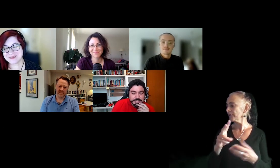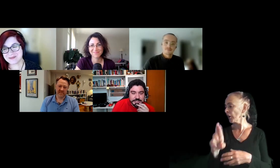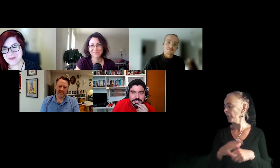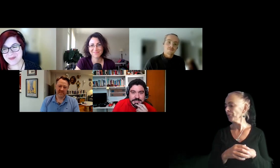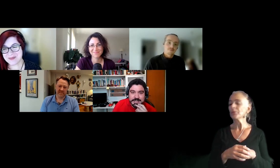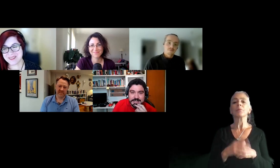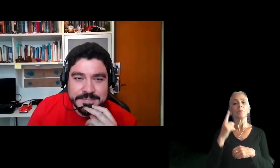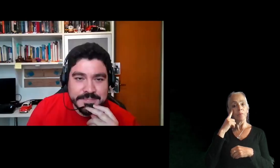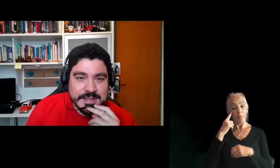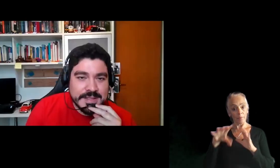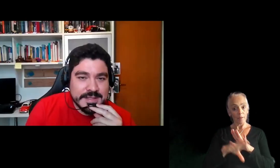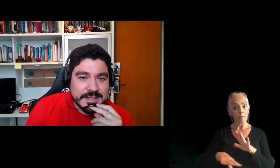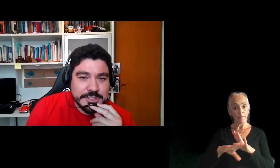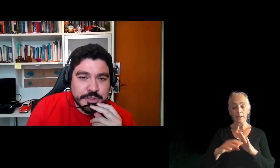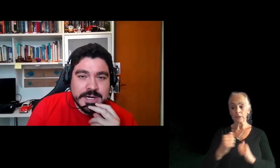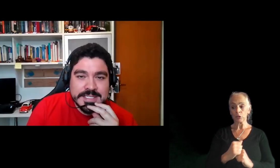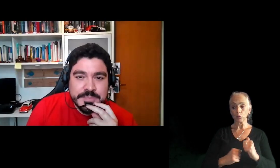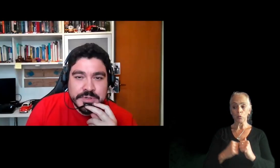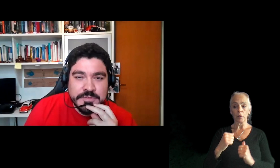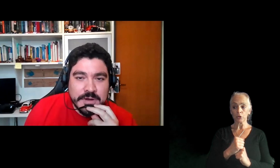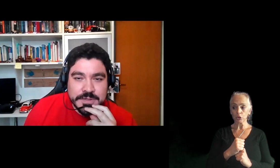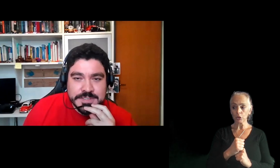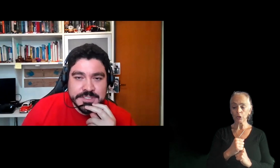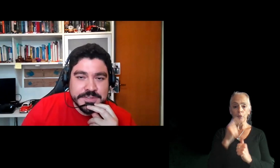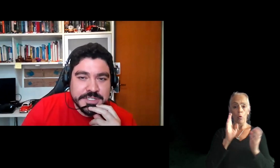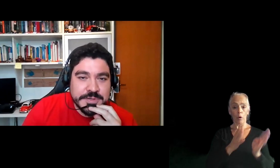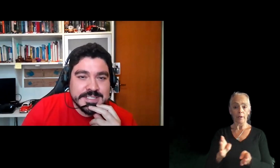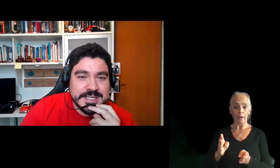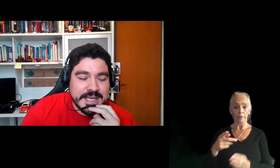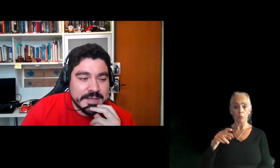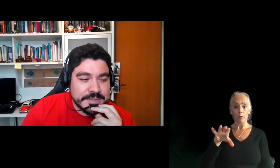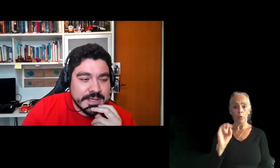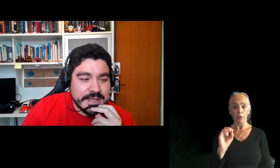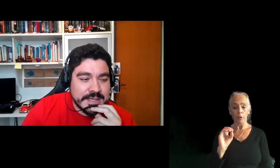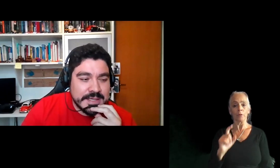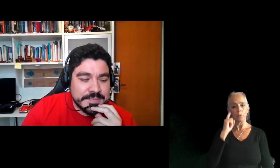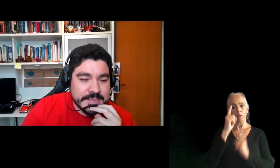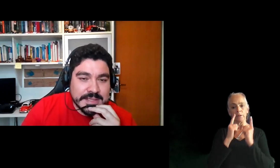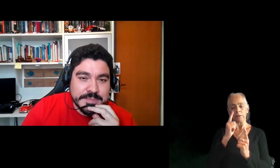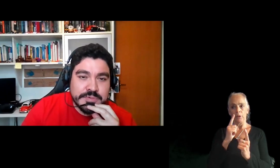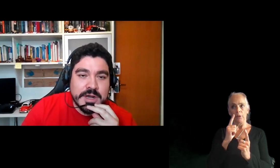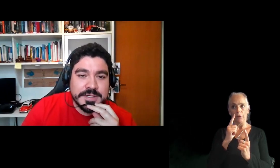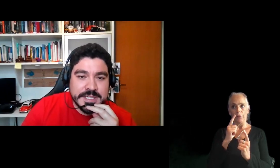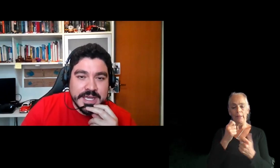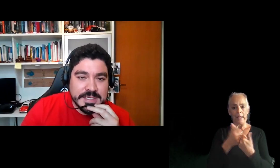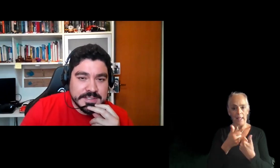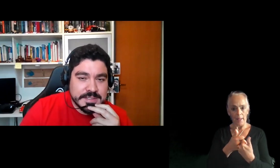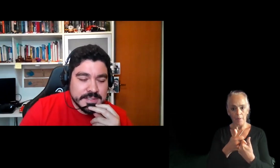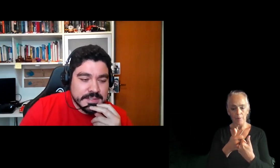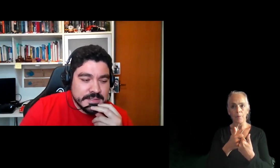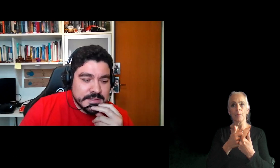structure to organize a portfolio is considering the game as a product